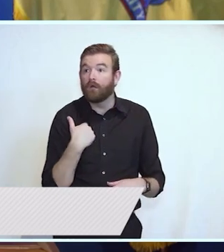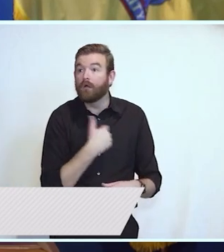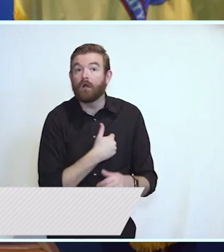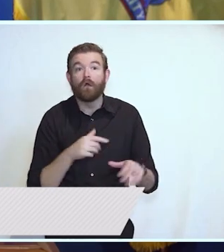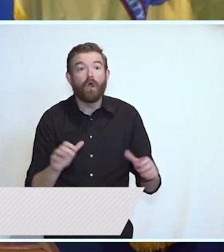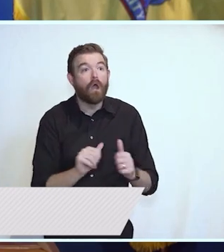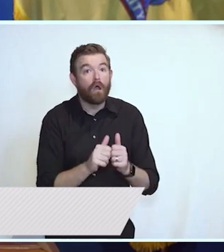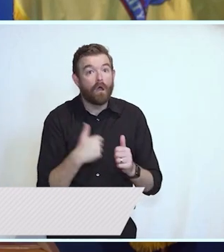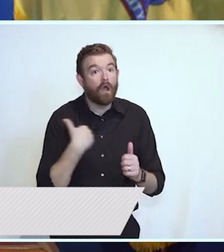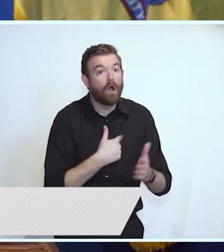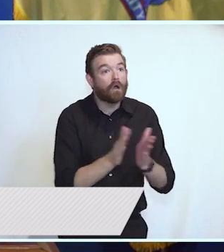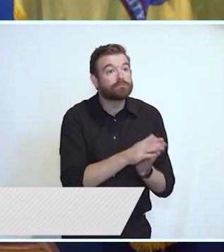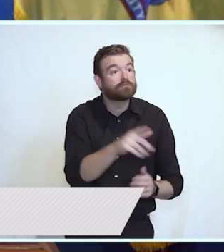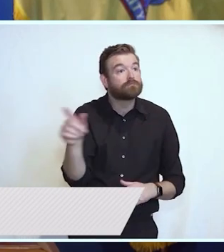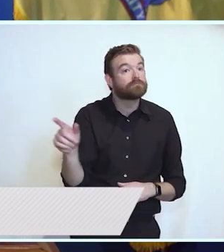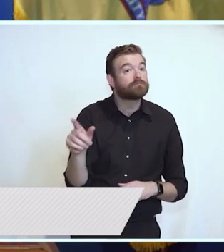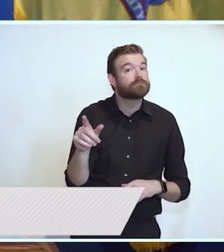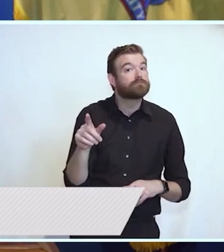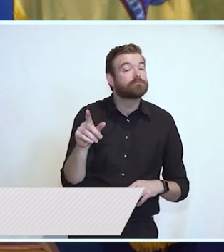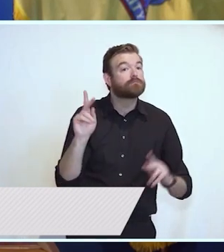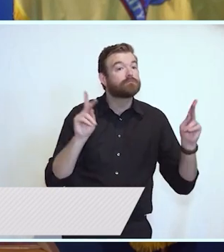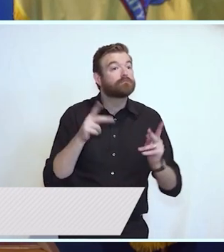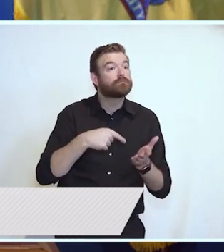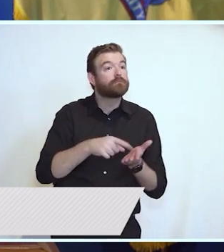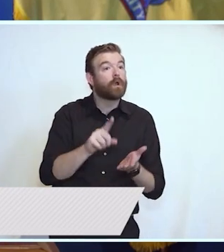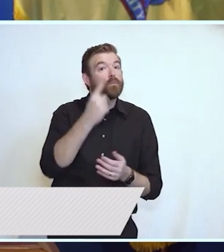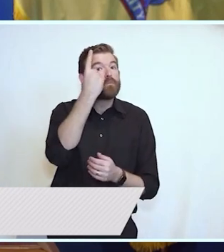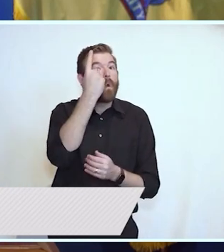more in fares for four straight years.